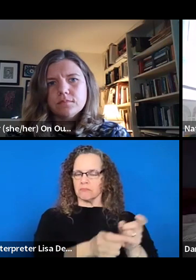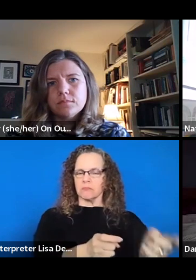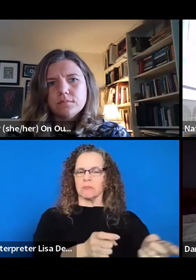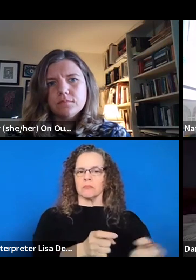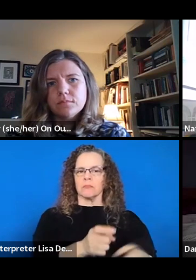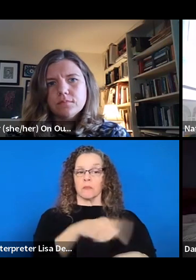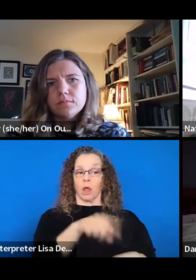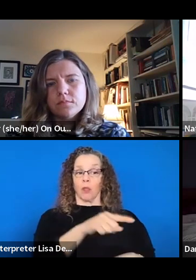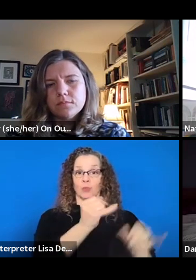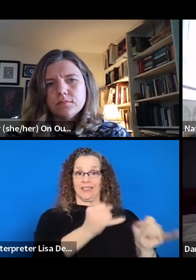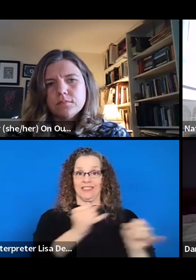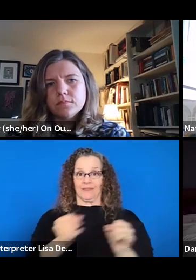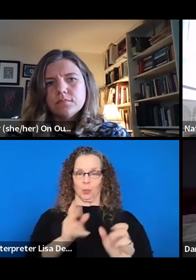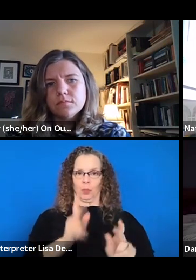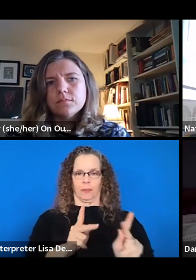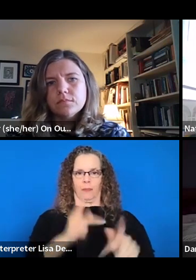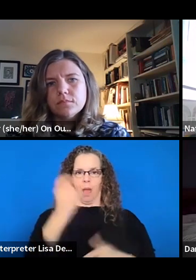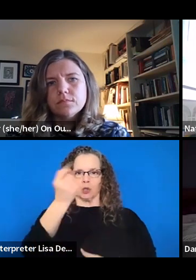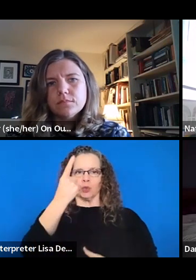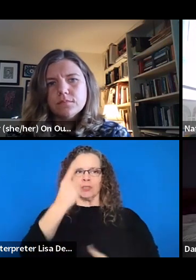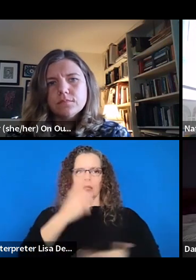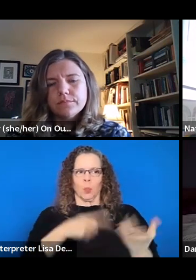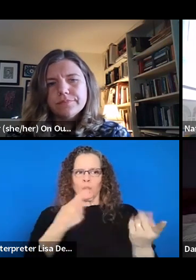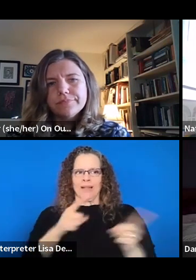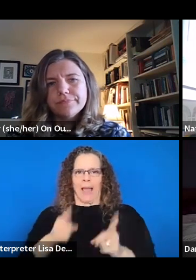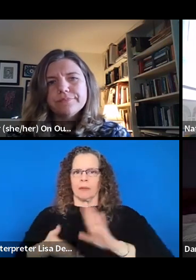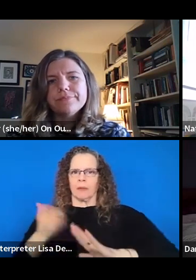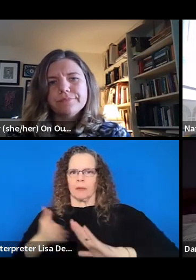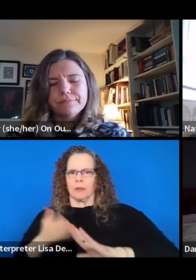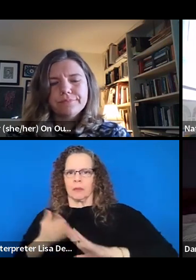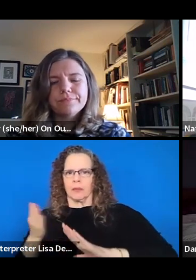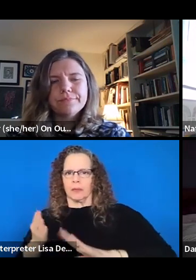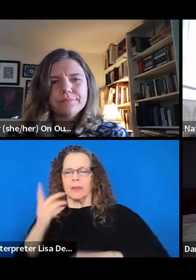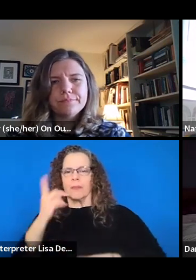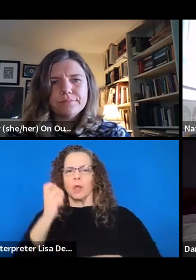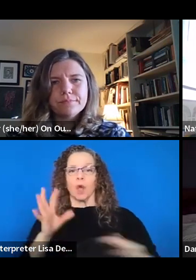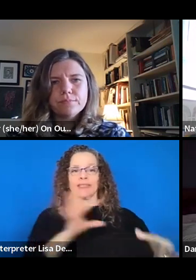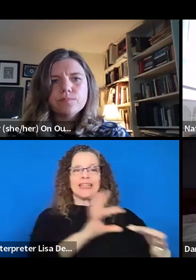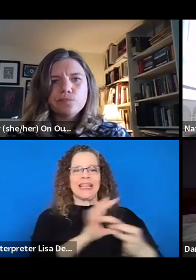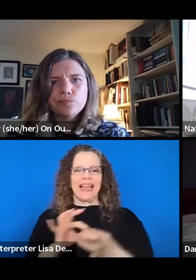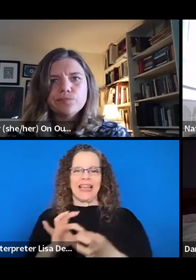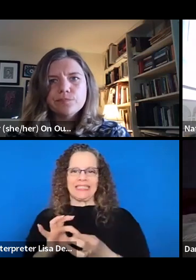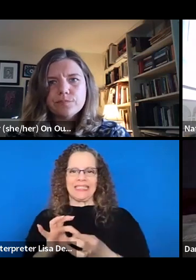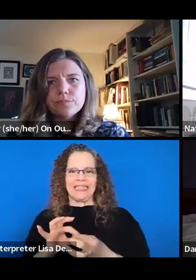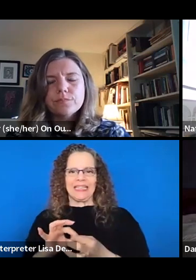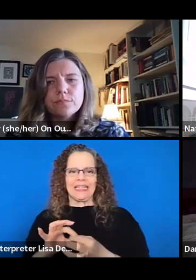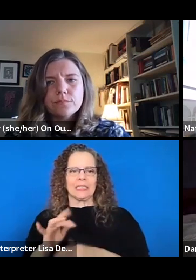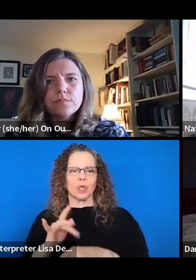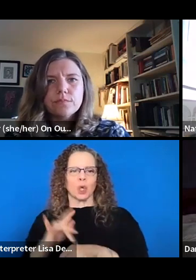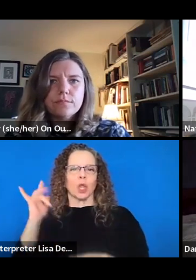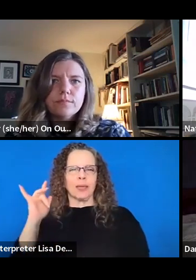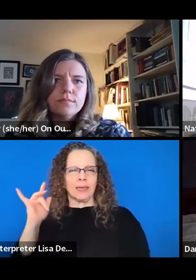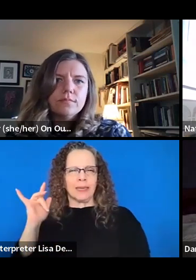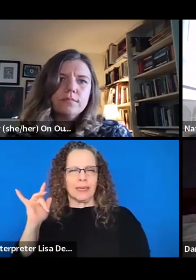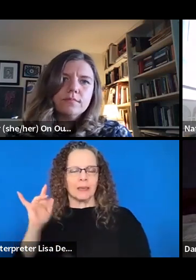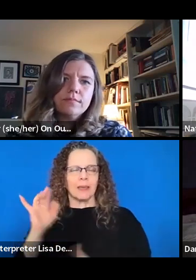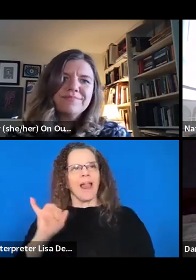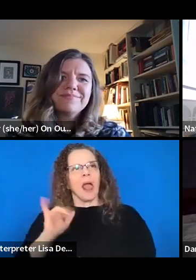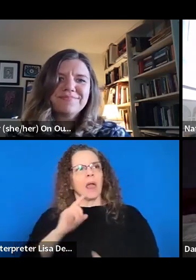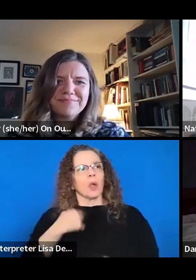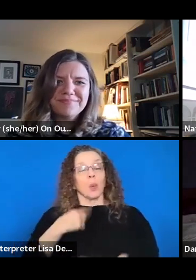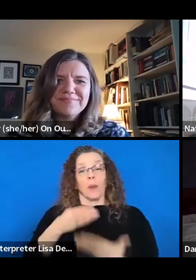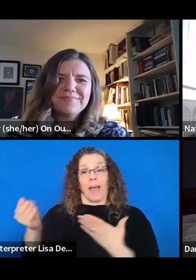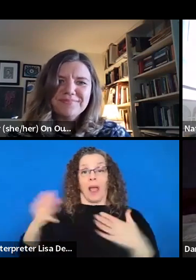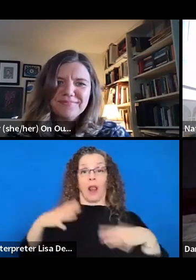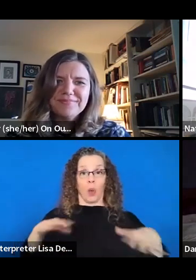what is happening operationally, because I think just connecting that is an early step. Like I just think about when we buy our clothes and when you're,